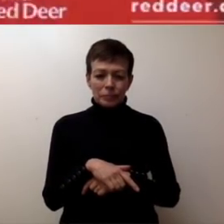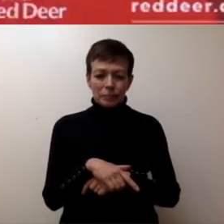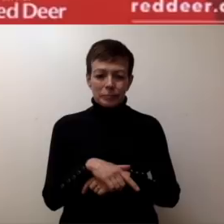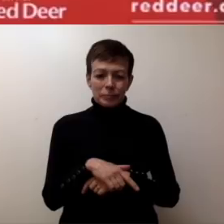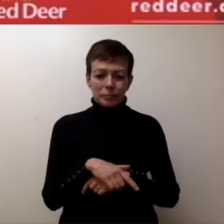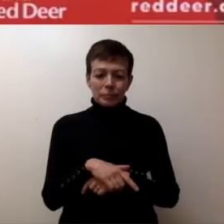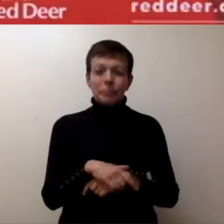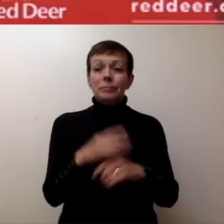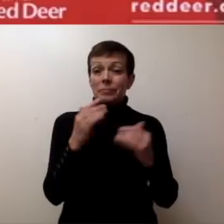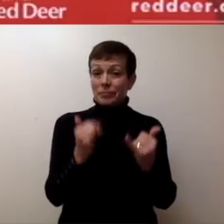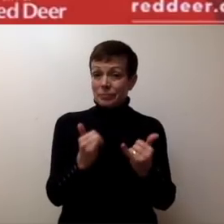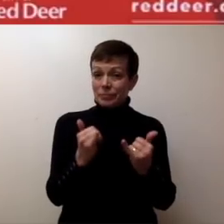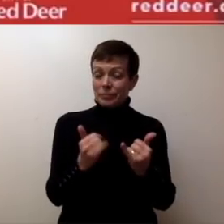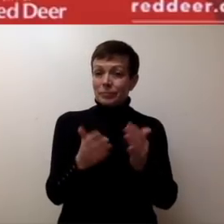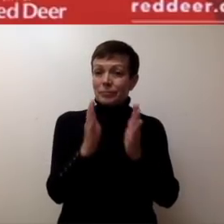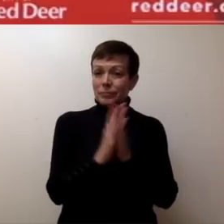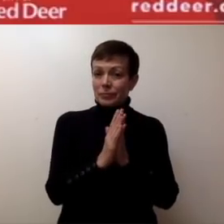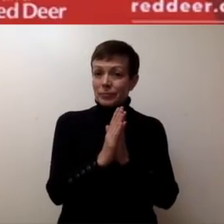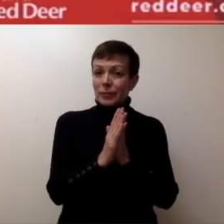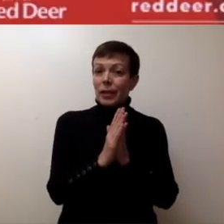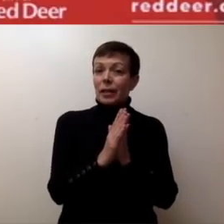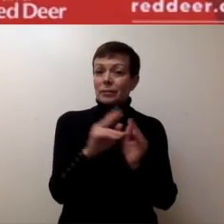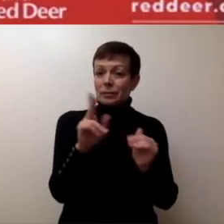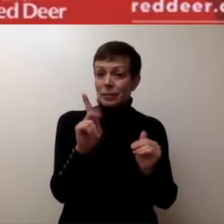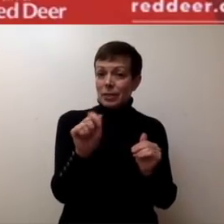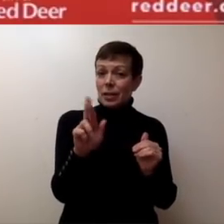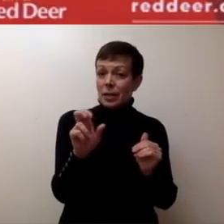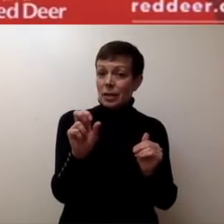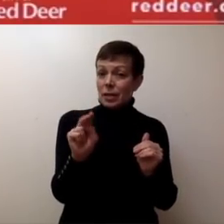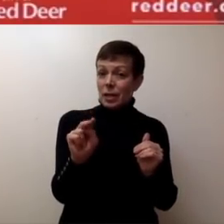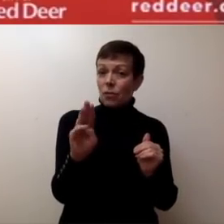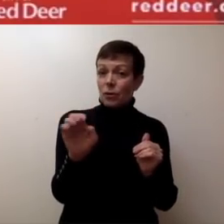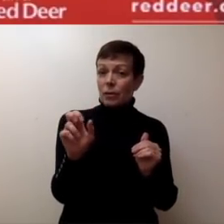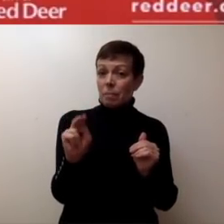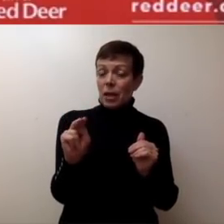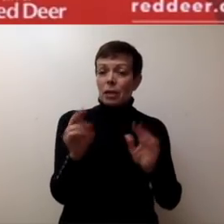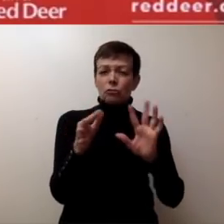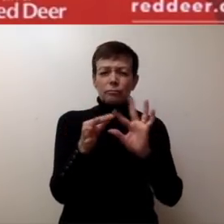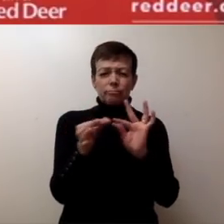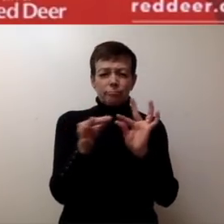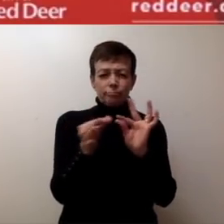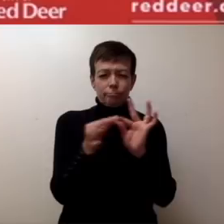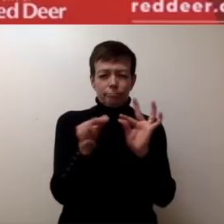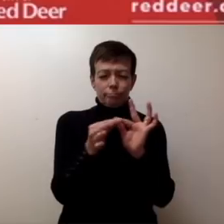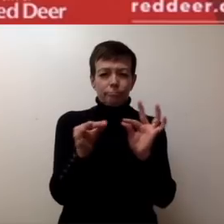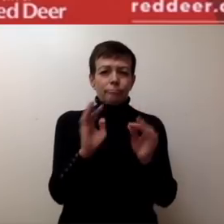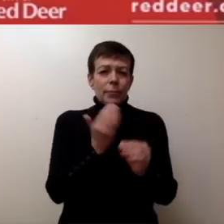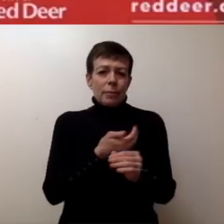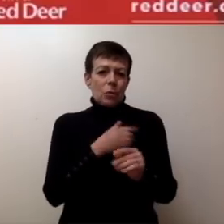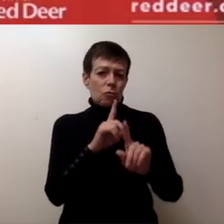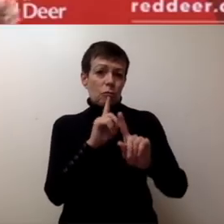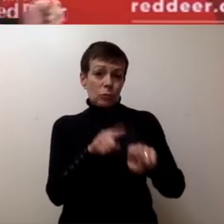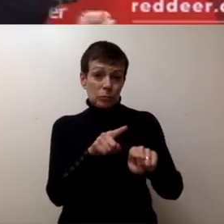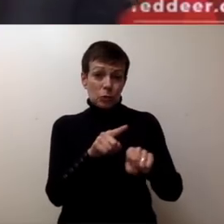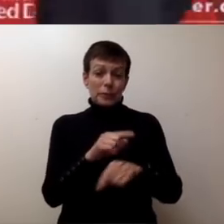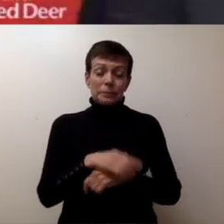I'll now invite UOC Director Karen Mann to offer some comments around logistics and the City's municipal response.